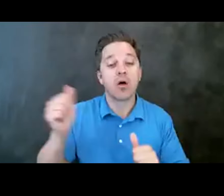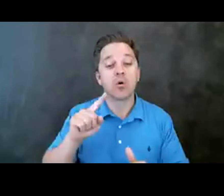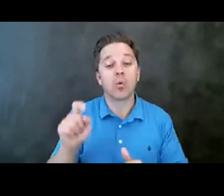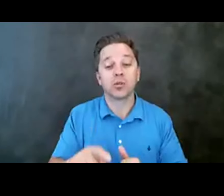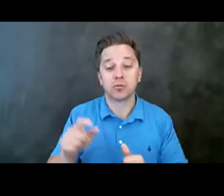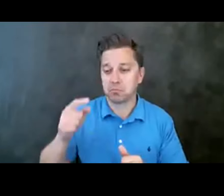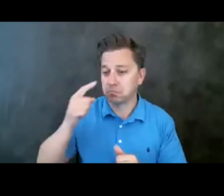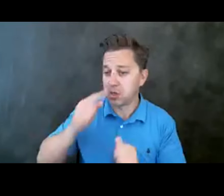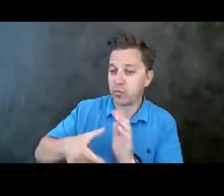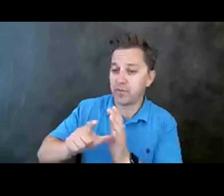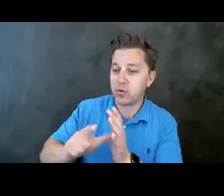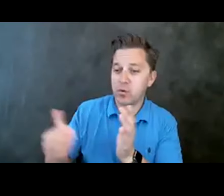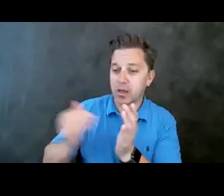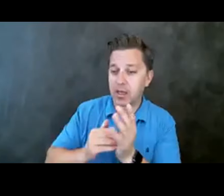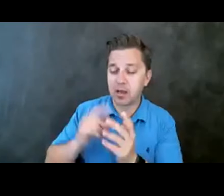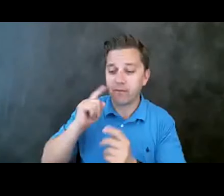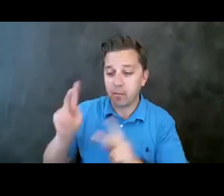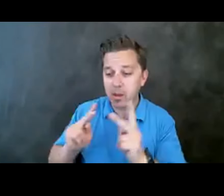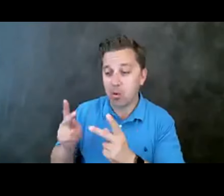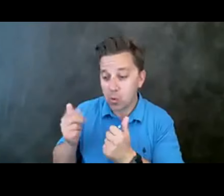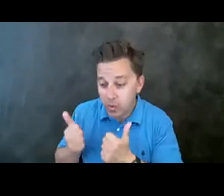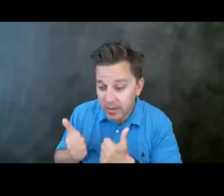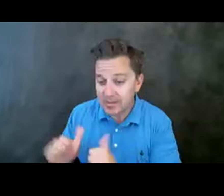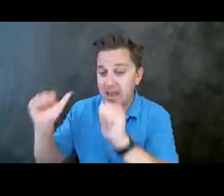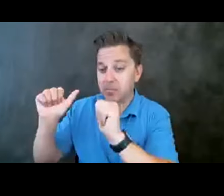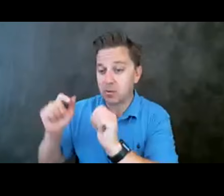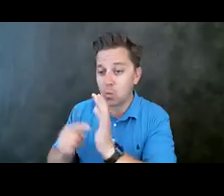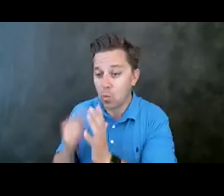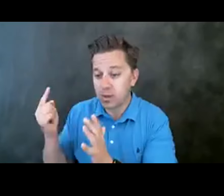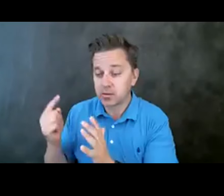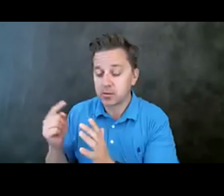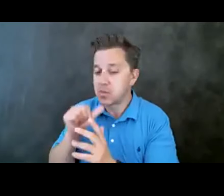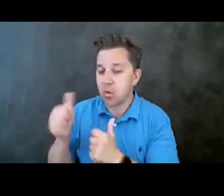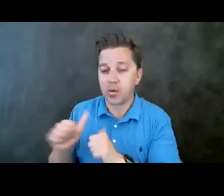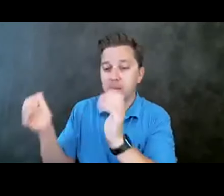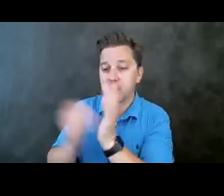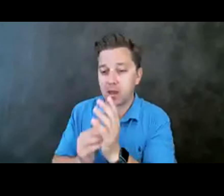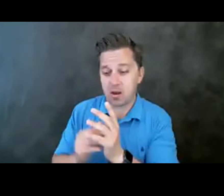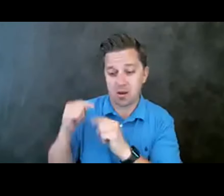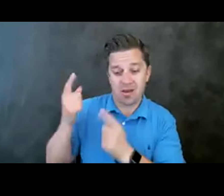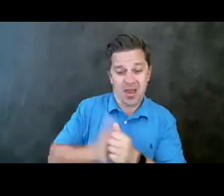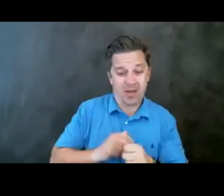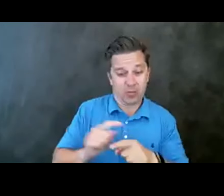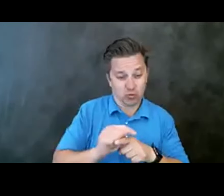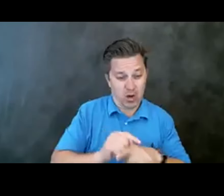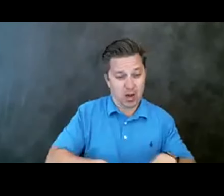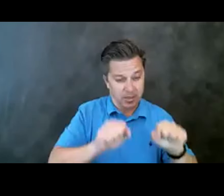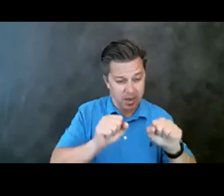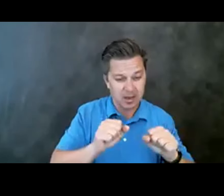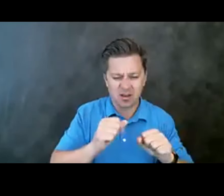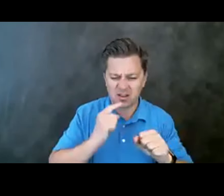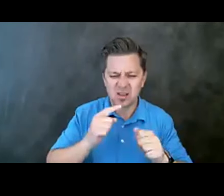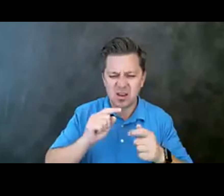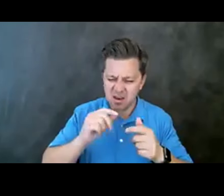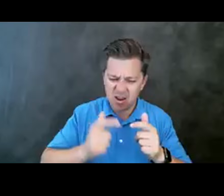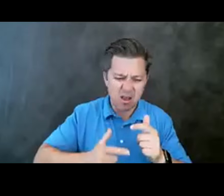information about those who attempt suicide, not attempting again? Every training I've ever attended about suicide has talked about the large percentage of repeat attempts